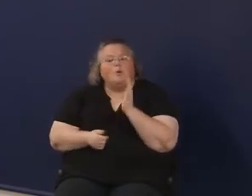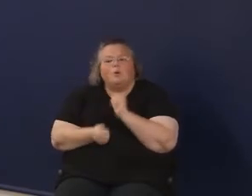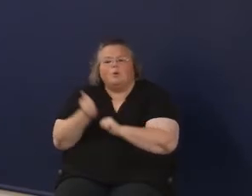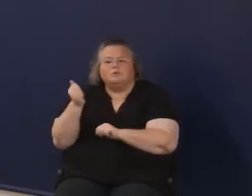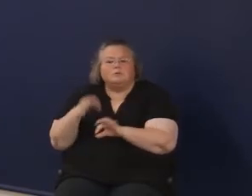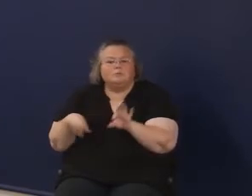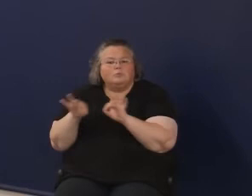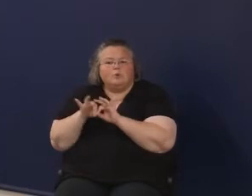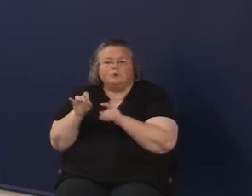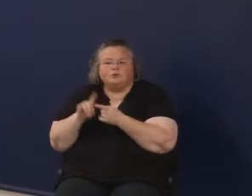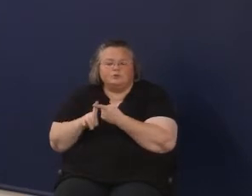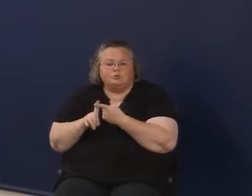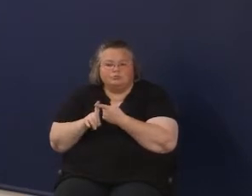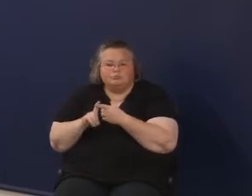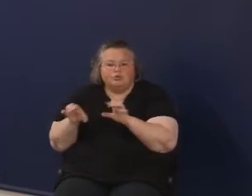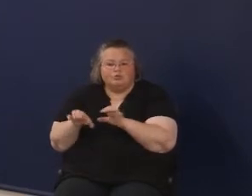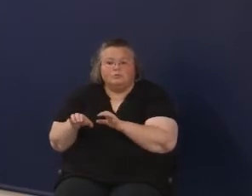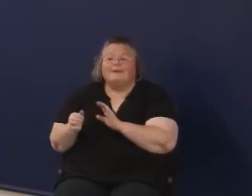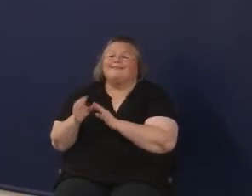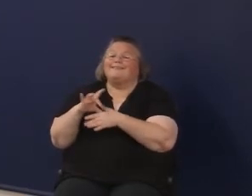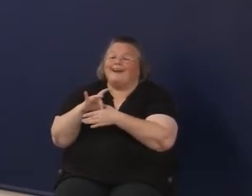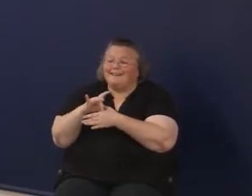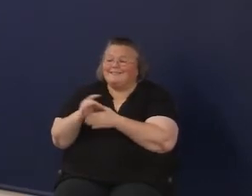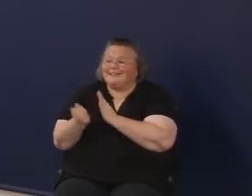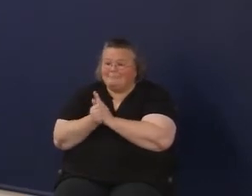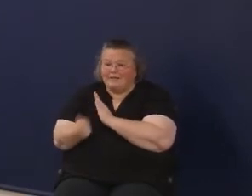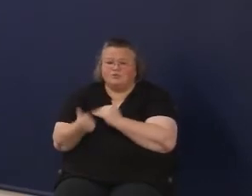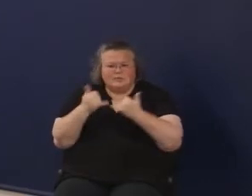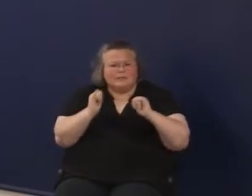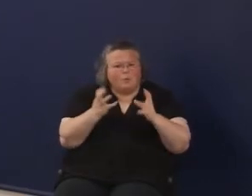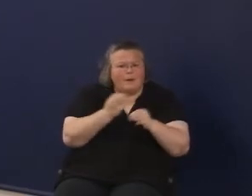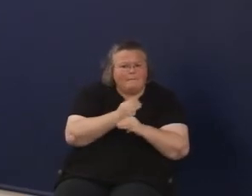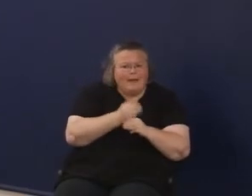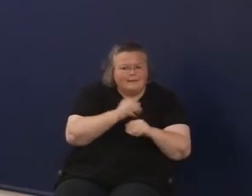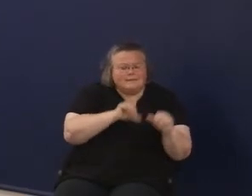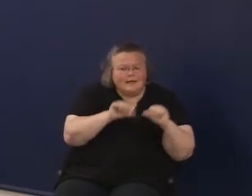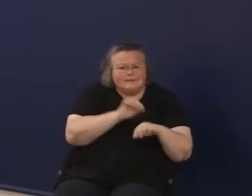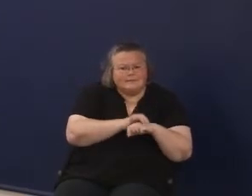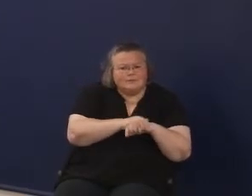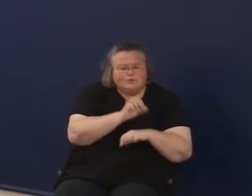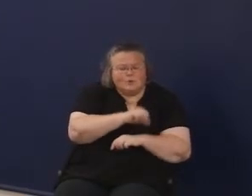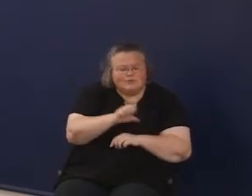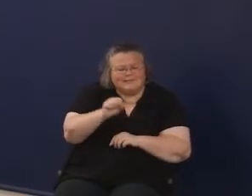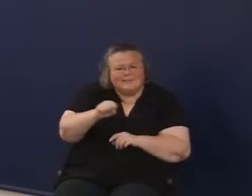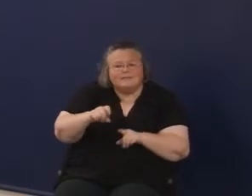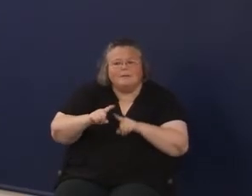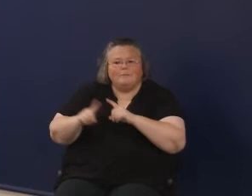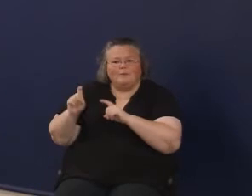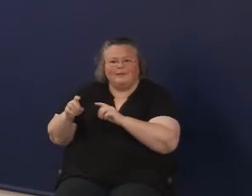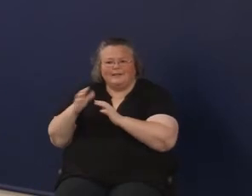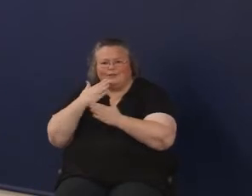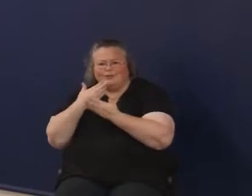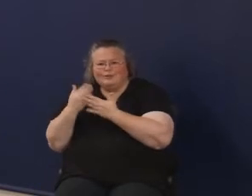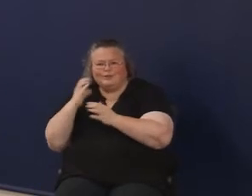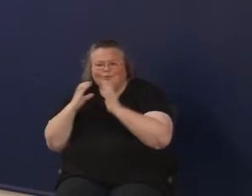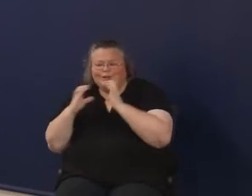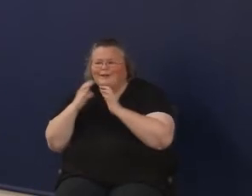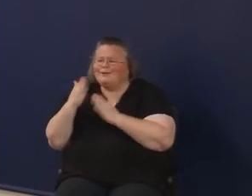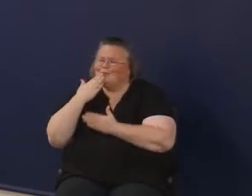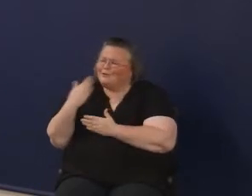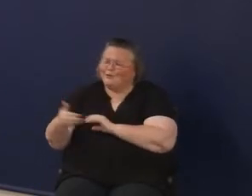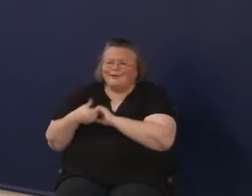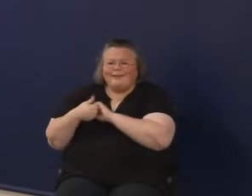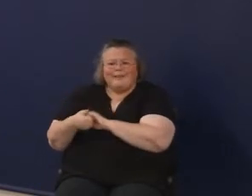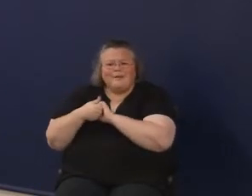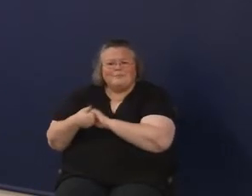we might say content mastery, of course. We still care about those things. But also, like, we really need great communicators, great collaborators,